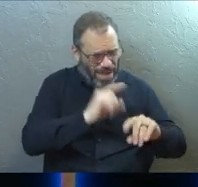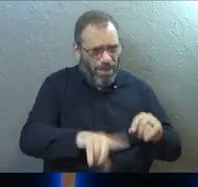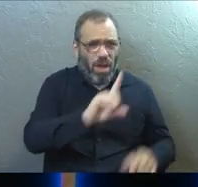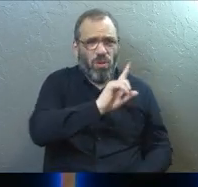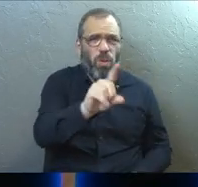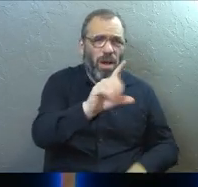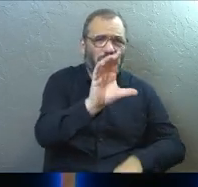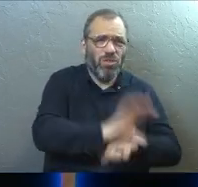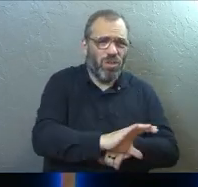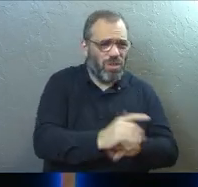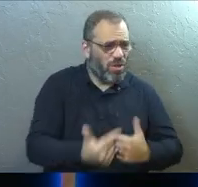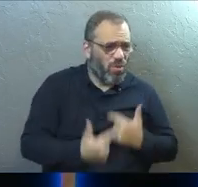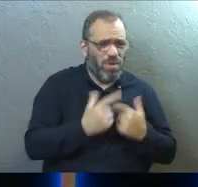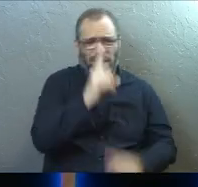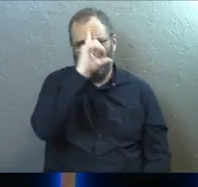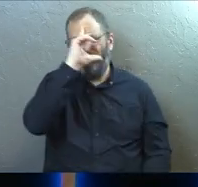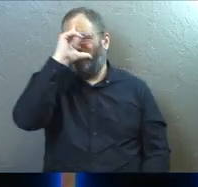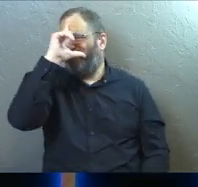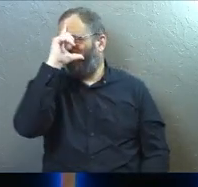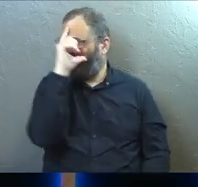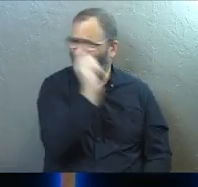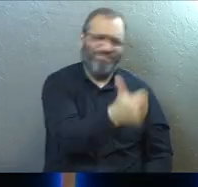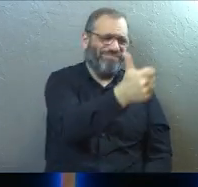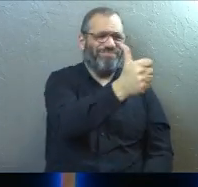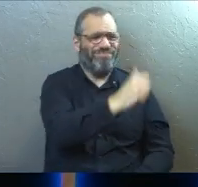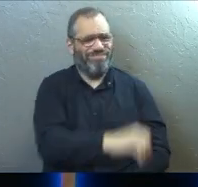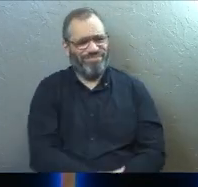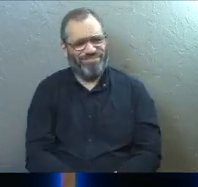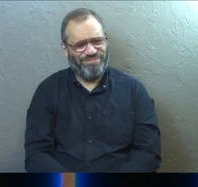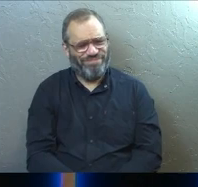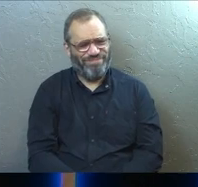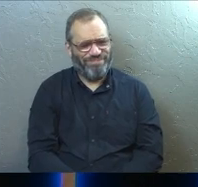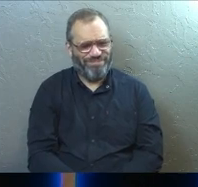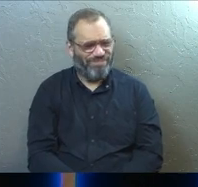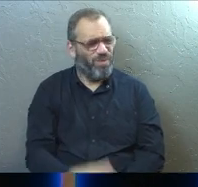you walk out those doors and you live your life exactly how you want to live it.